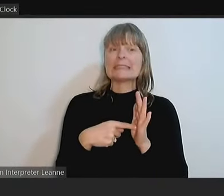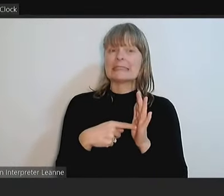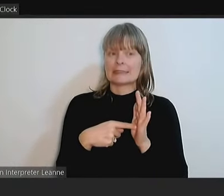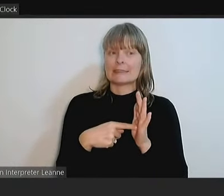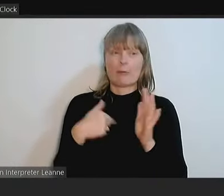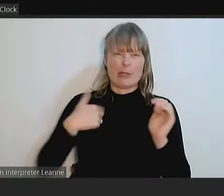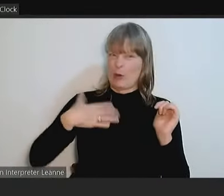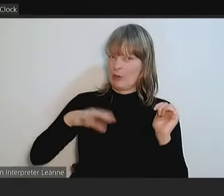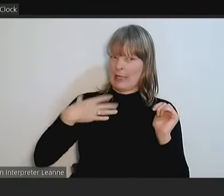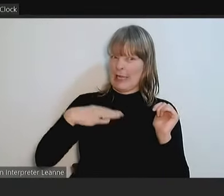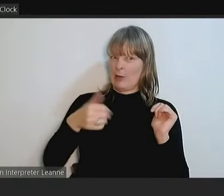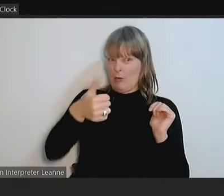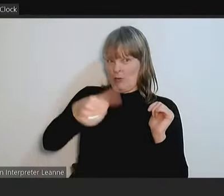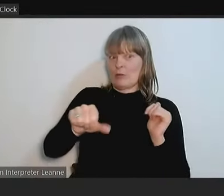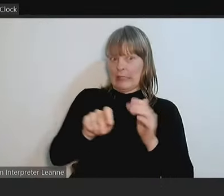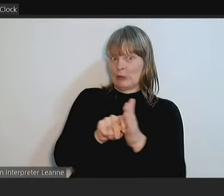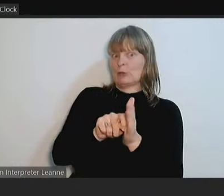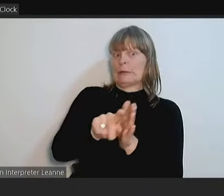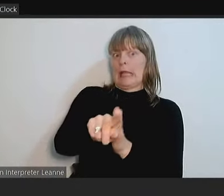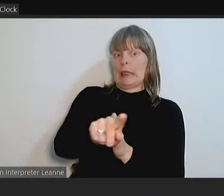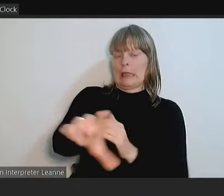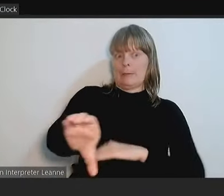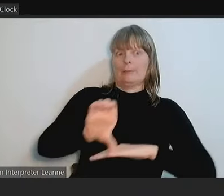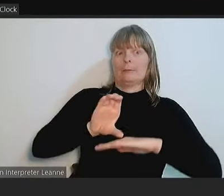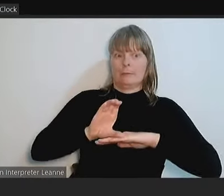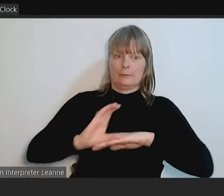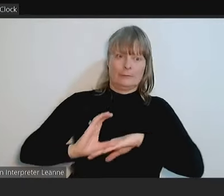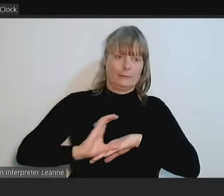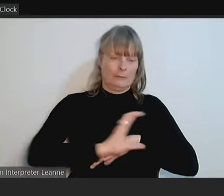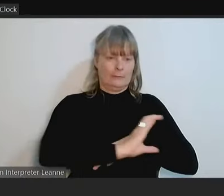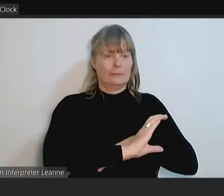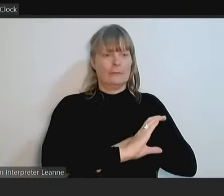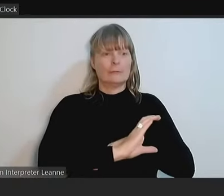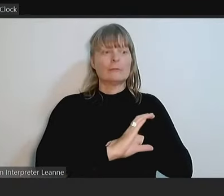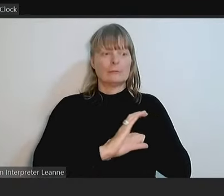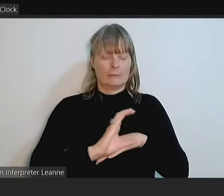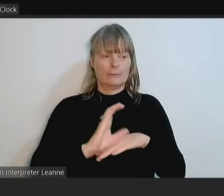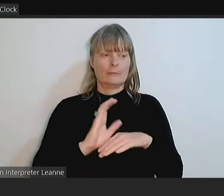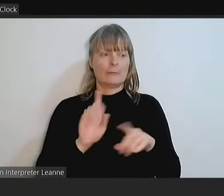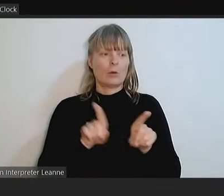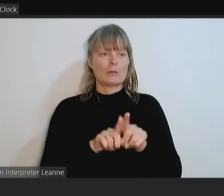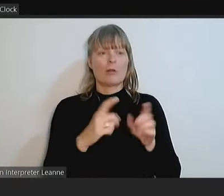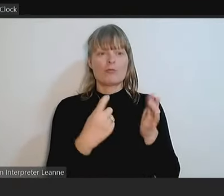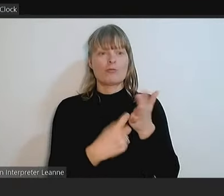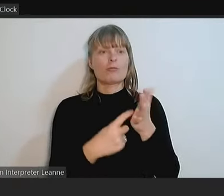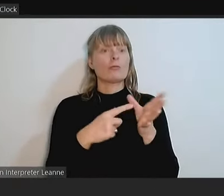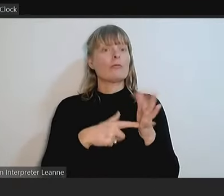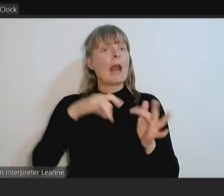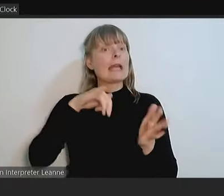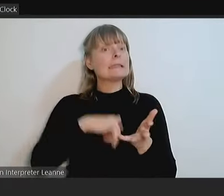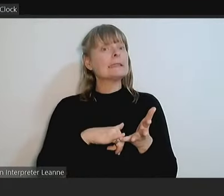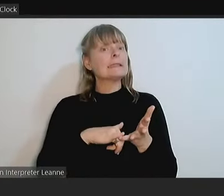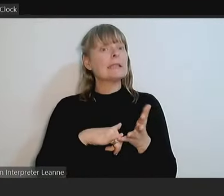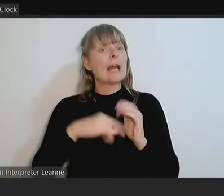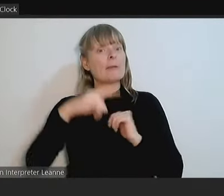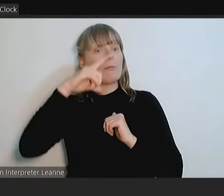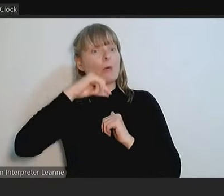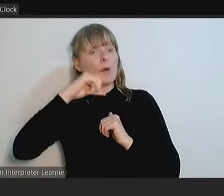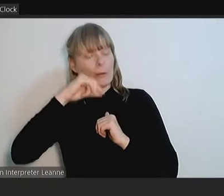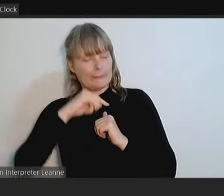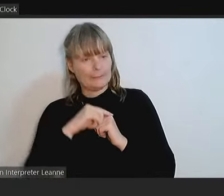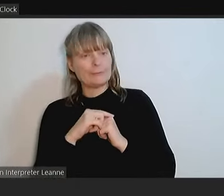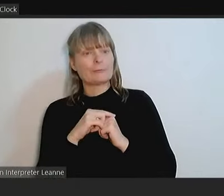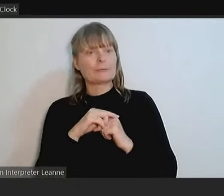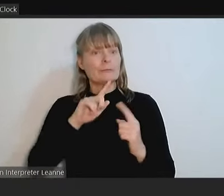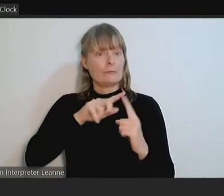need. And also future borrowings and rates funding. So there will be a mix to fund that large project. So the second effect is